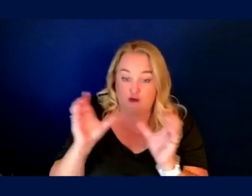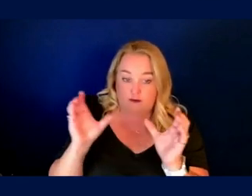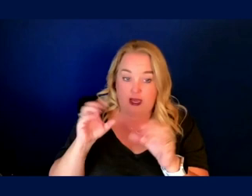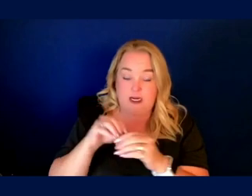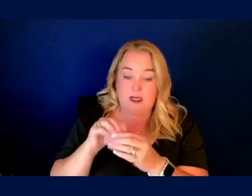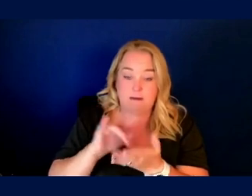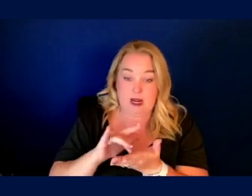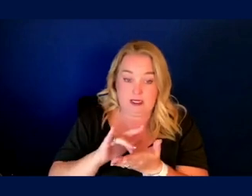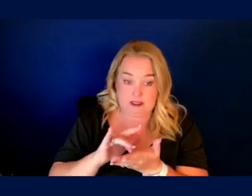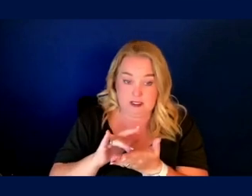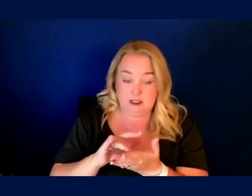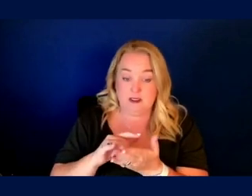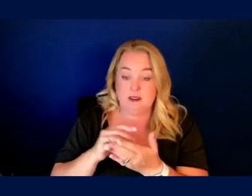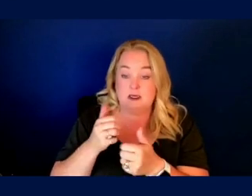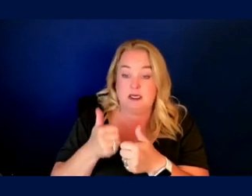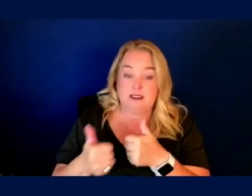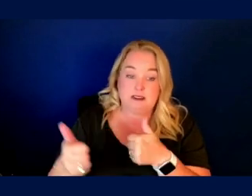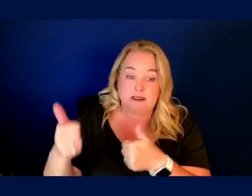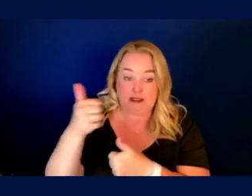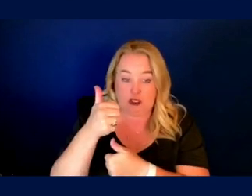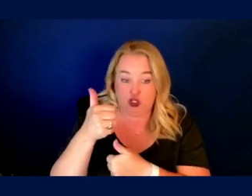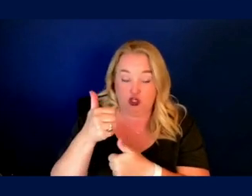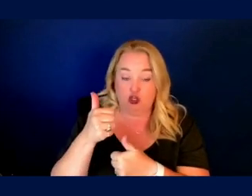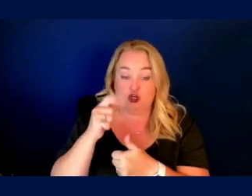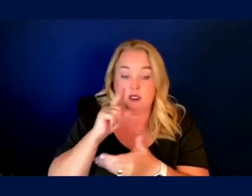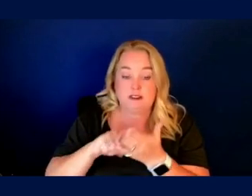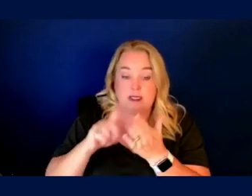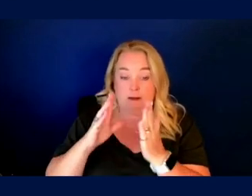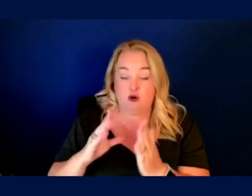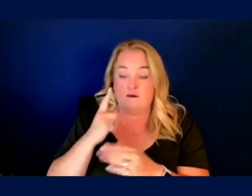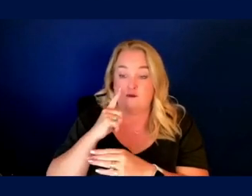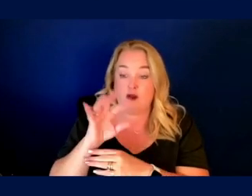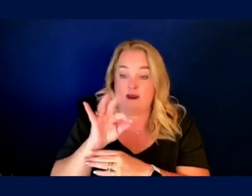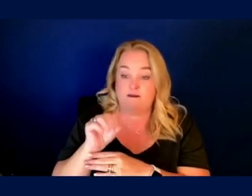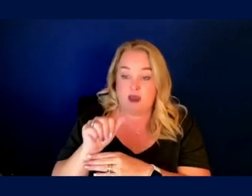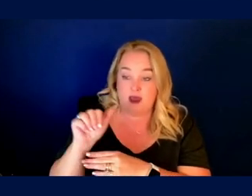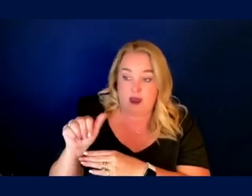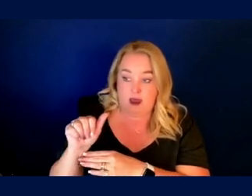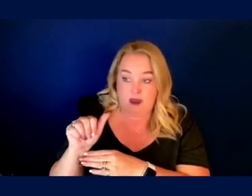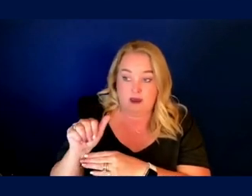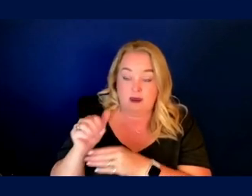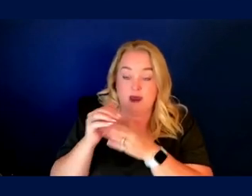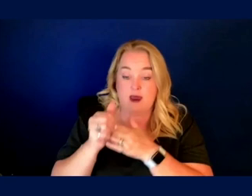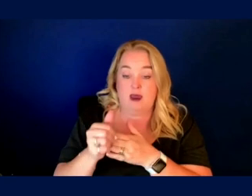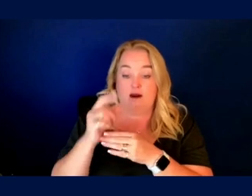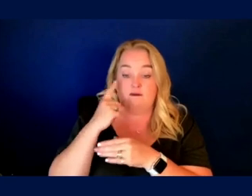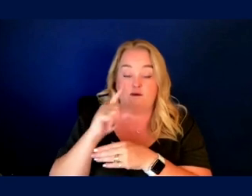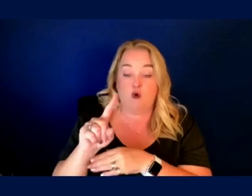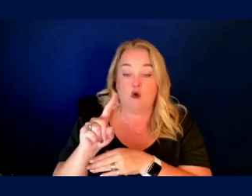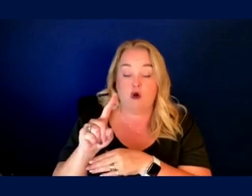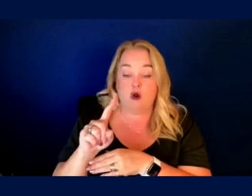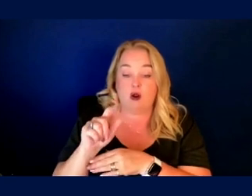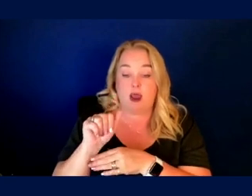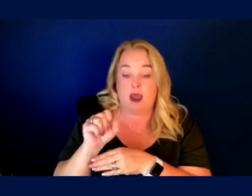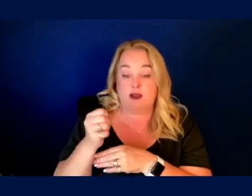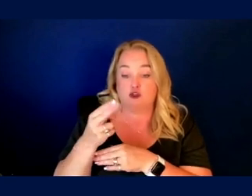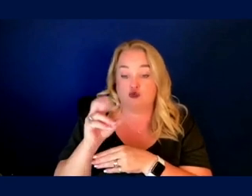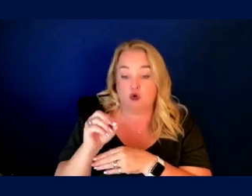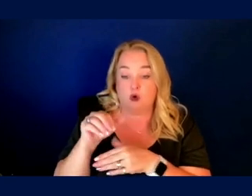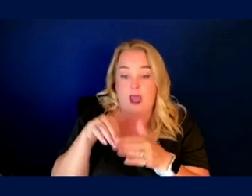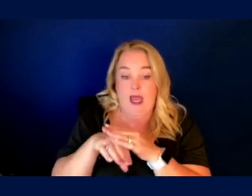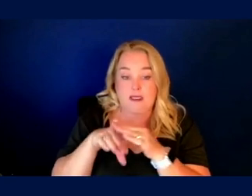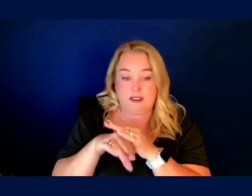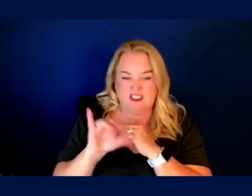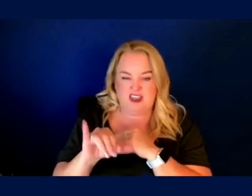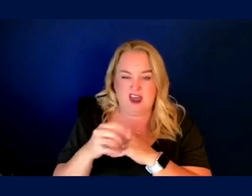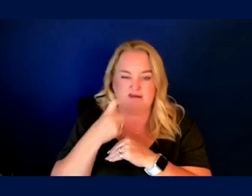a senior air medical examiner for the FAA and the head of medical operations for AstroAccess, the group